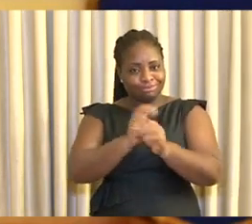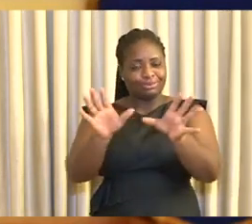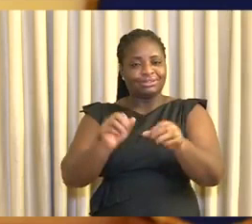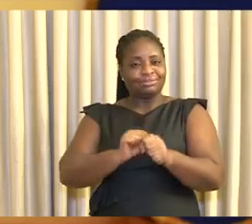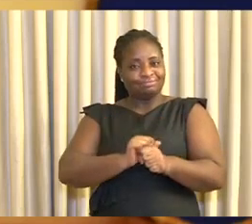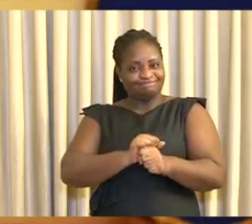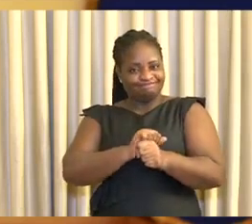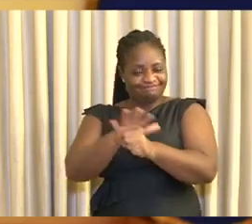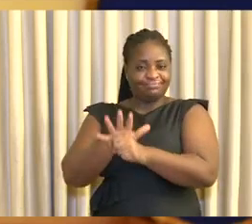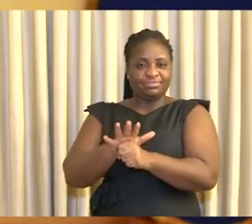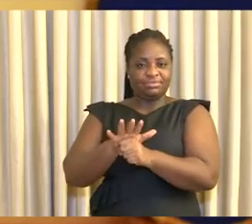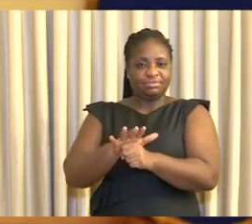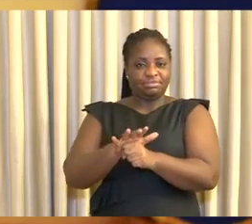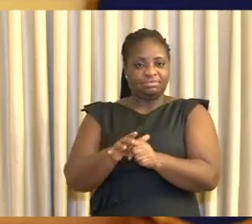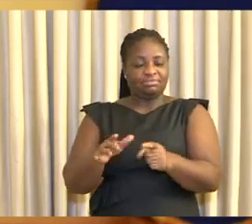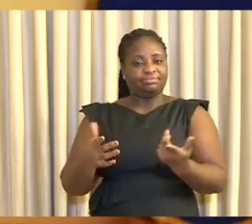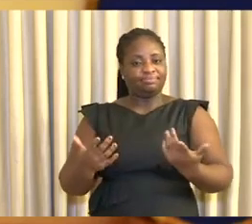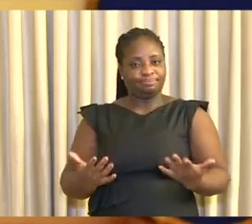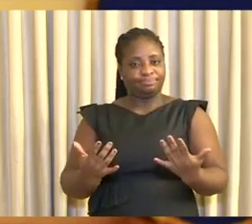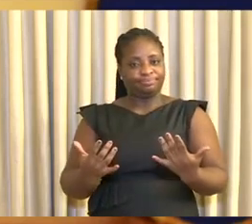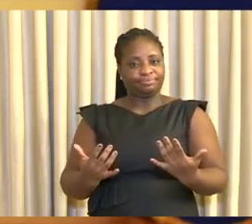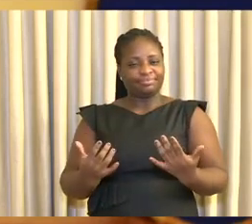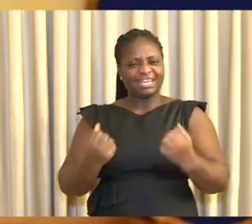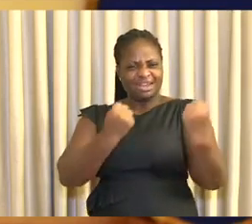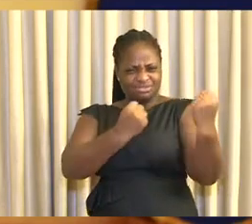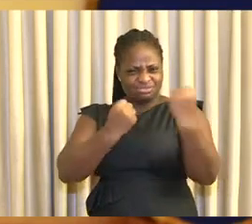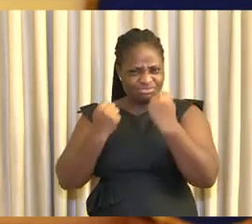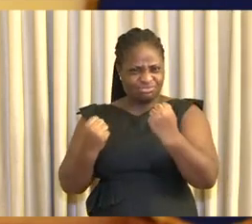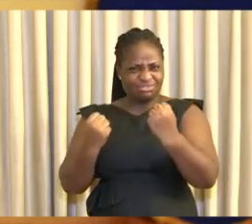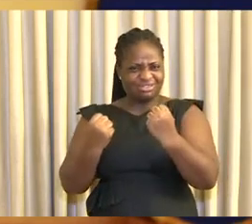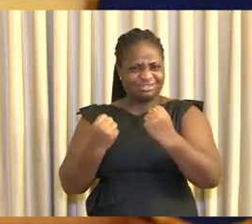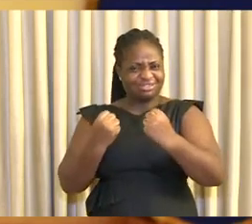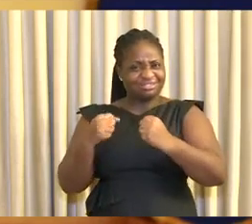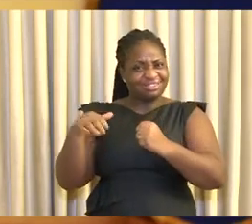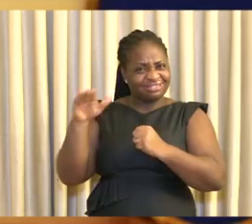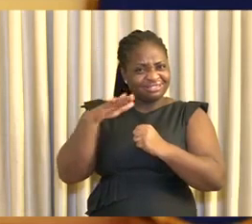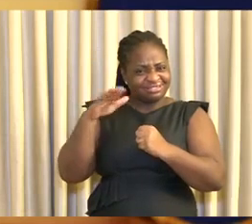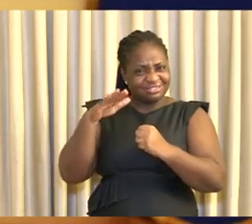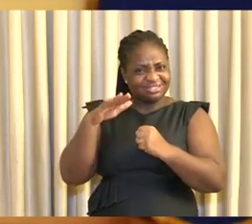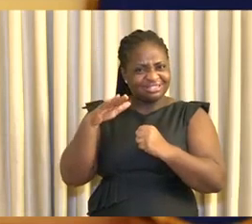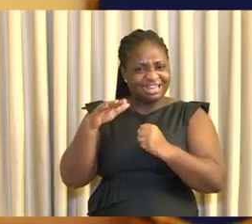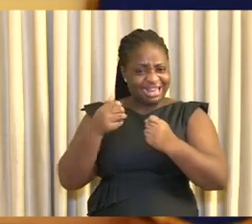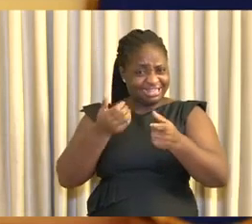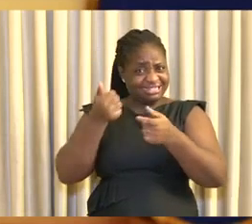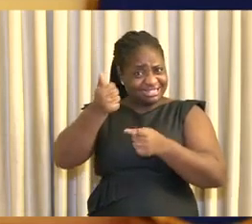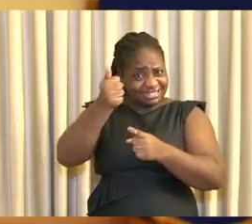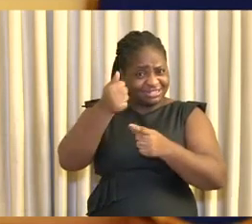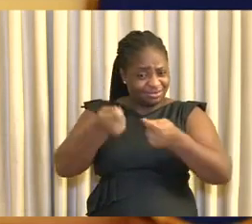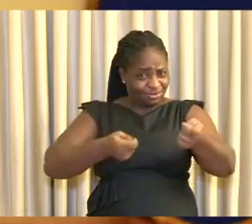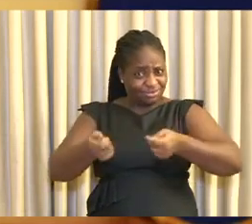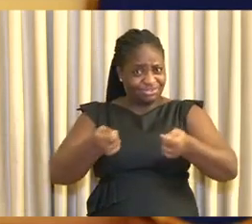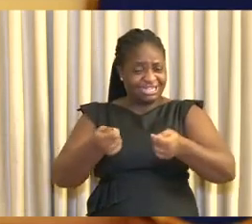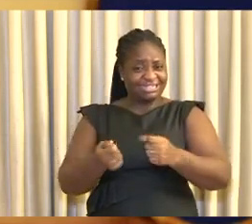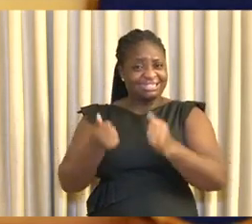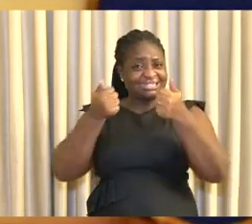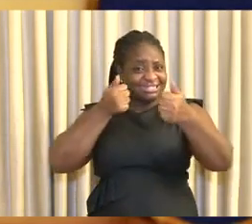and self-discipline. It is important to stress strongly that coming out of the partial lockdown